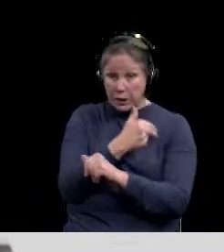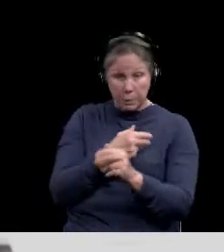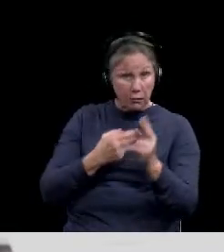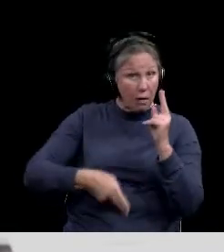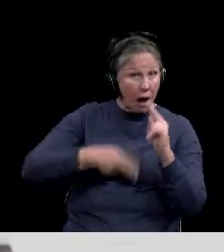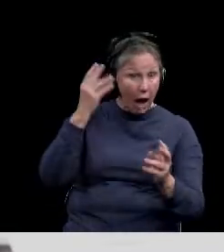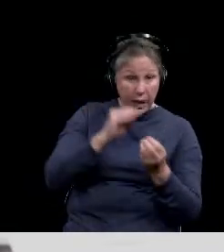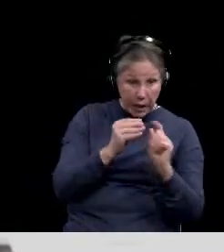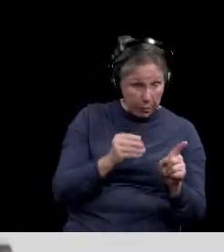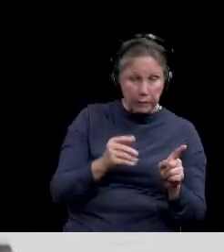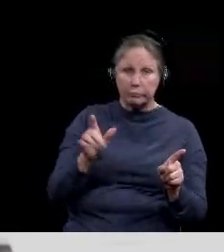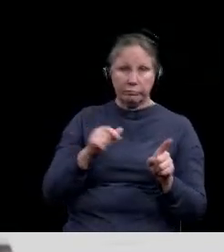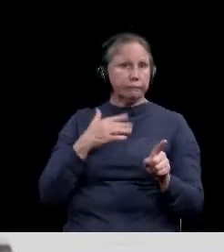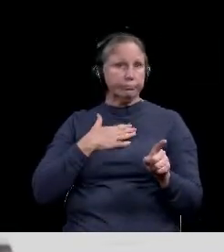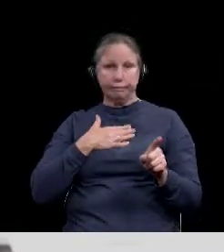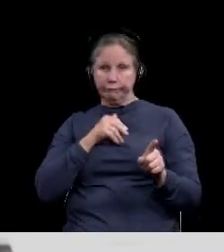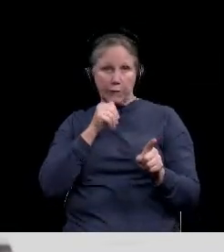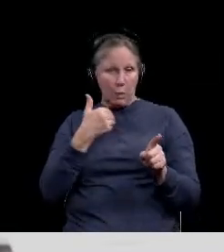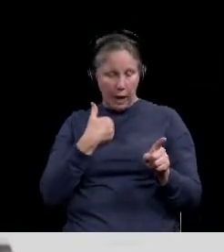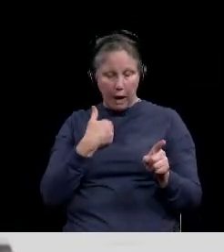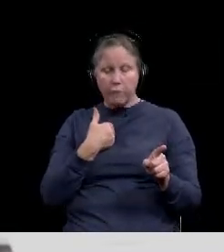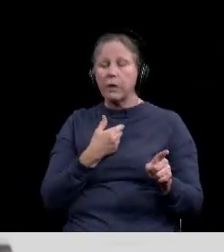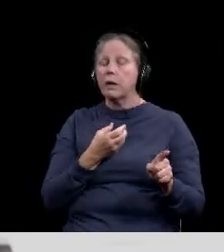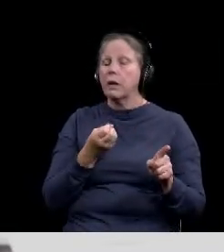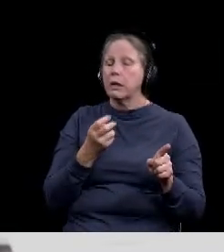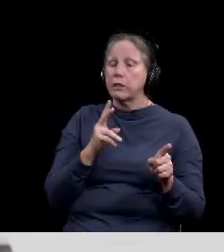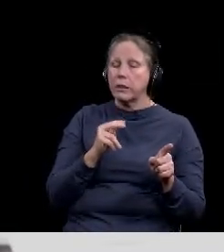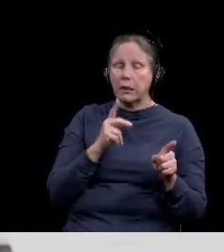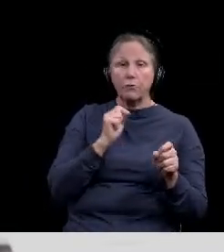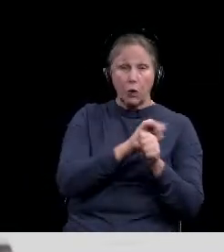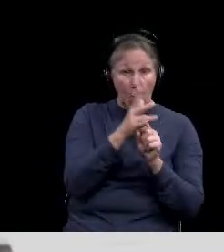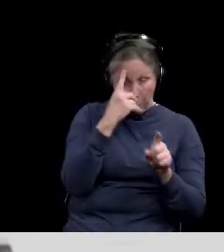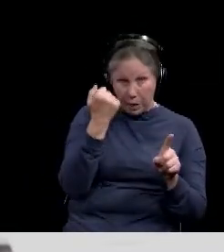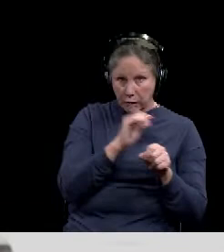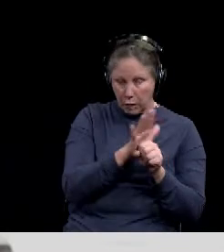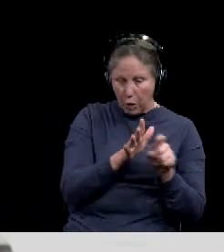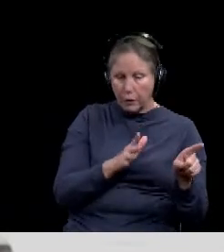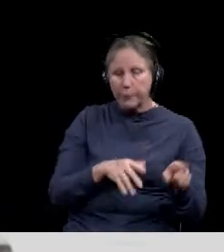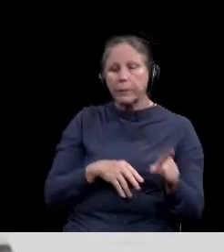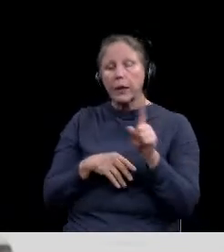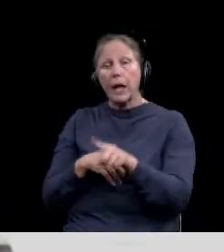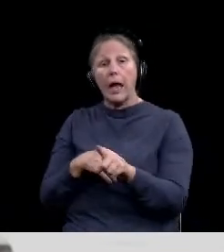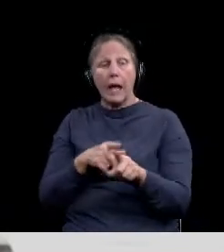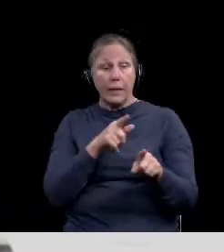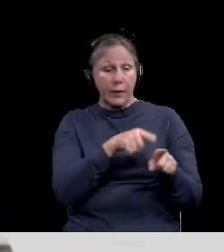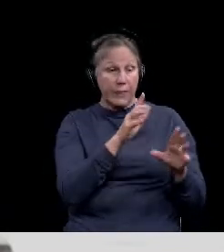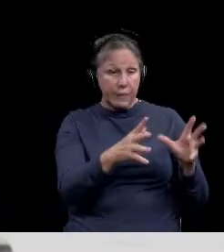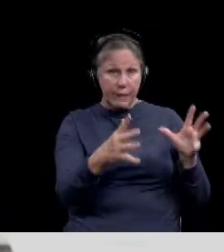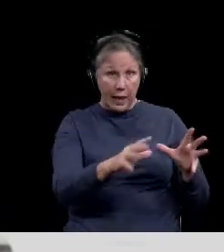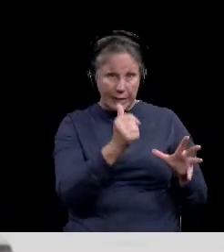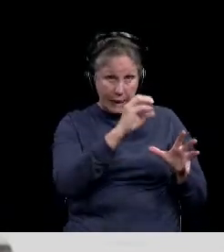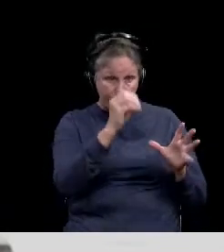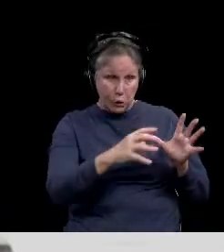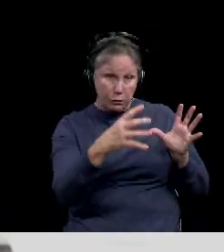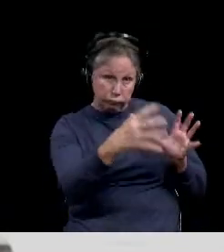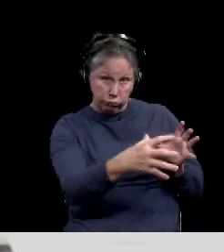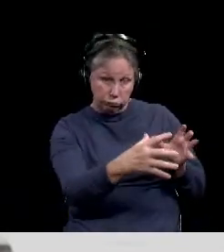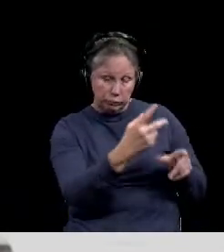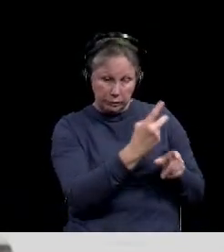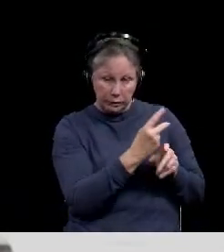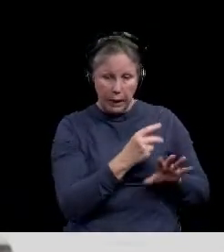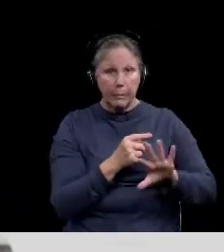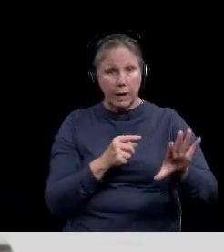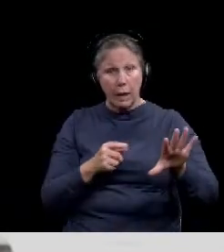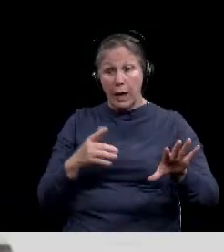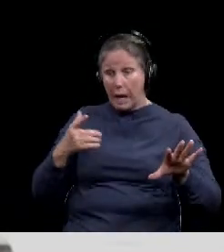present we do not and we can safely maintain 10 percent of our capacity to manage COVID patients, then we're